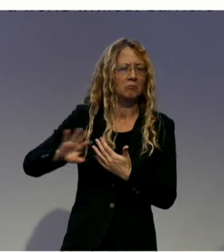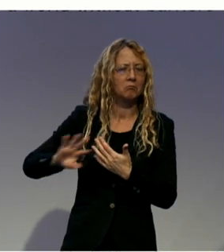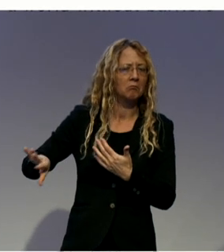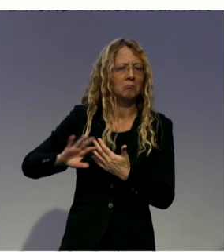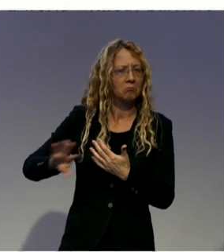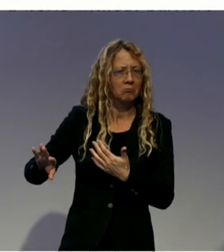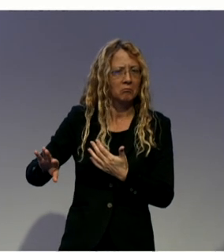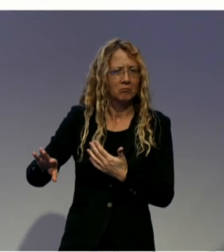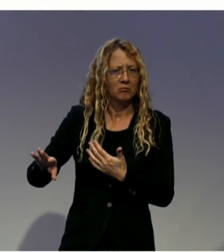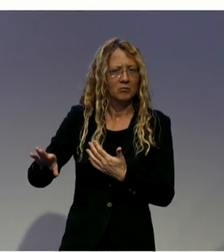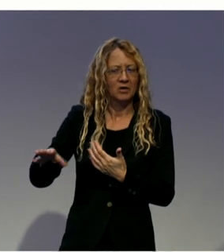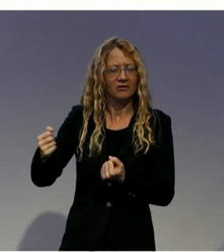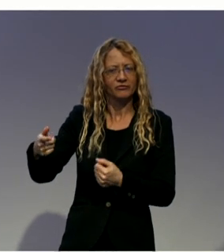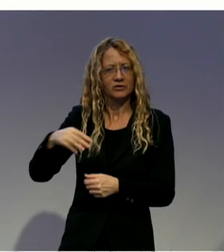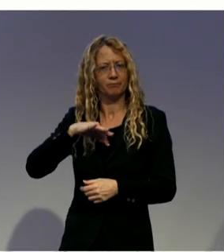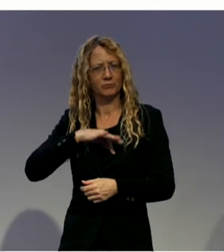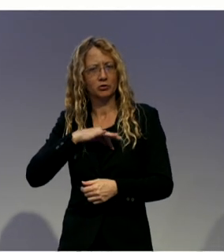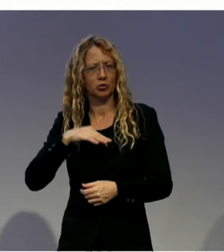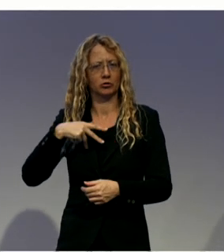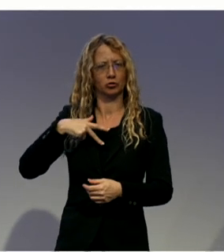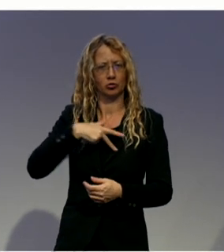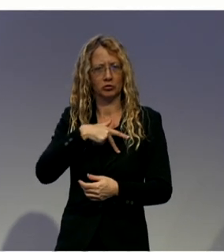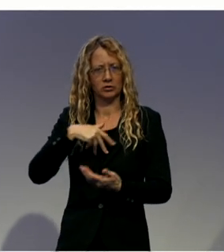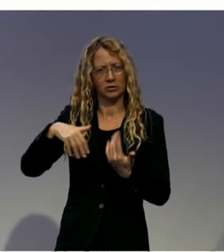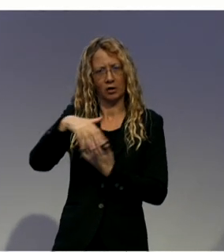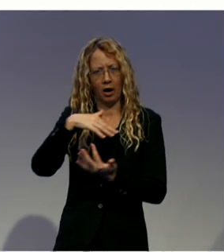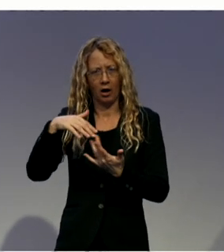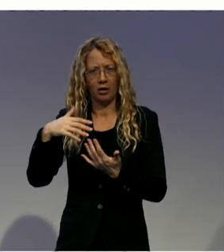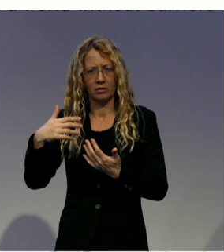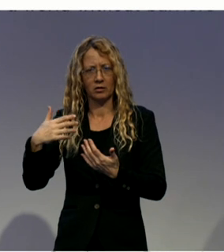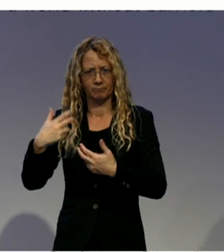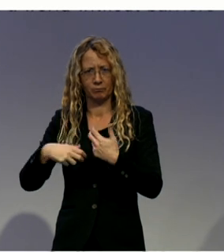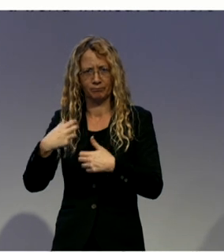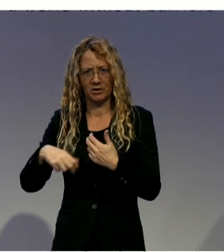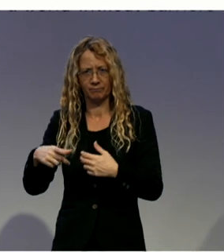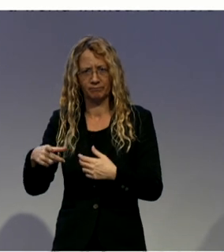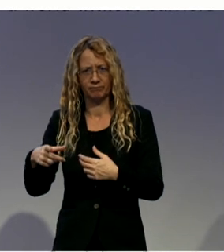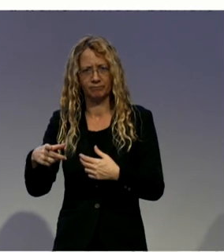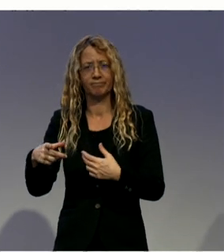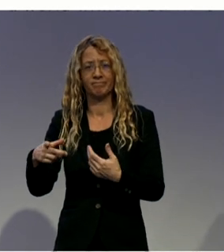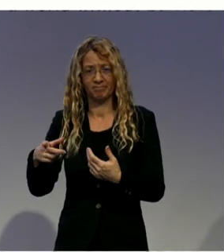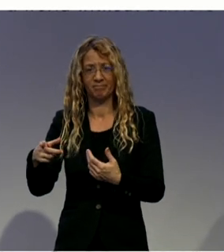the condition for being de facto misunderstood in the society and being left apart.